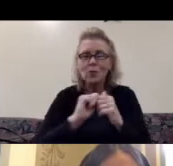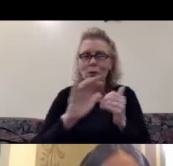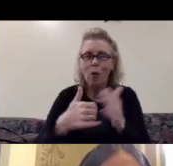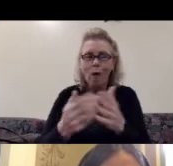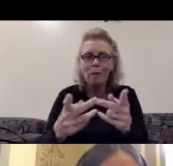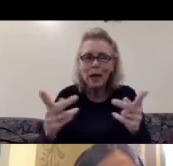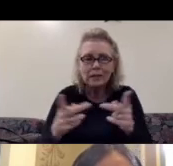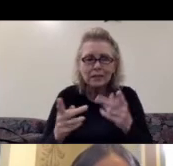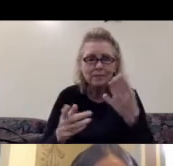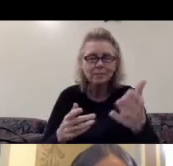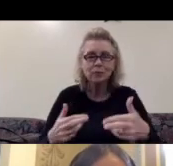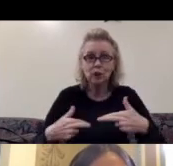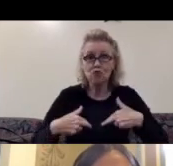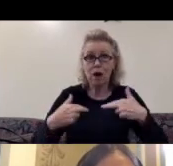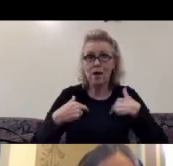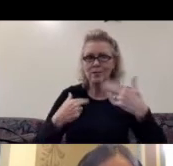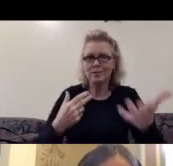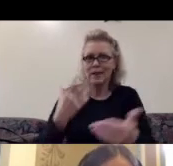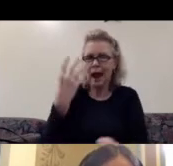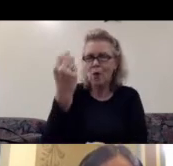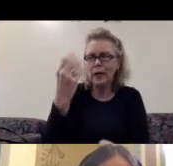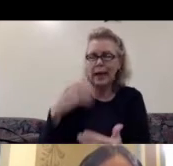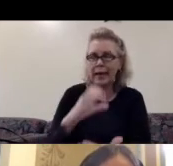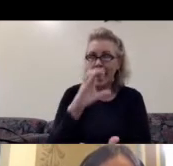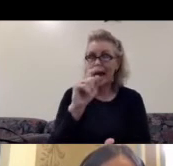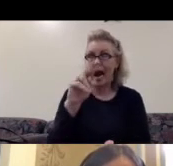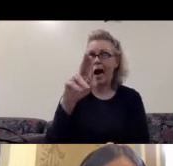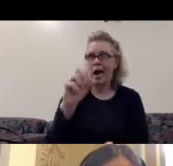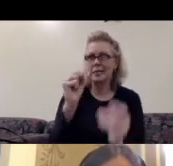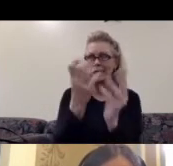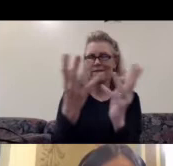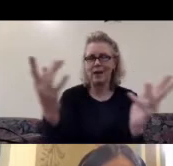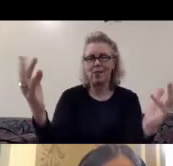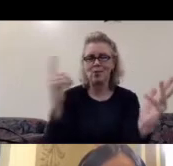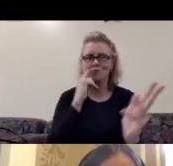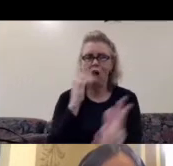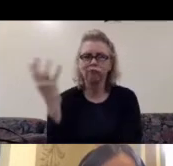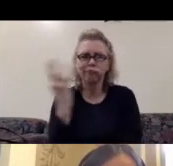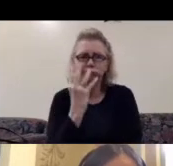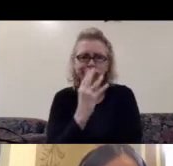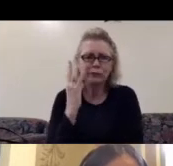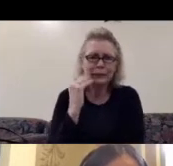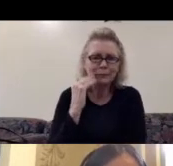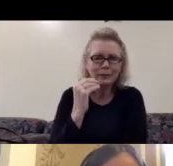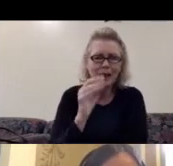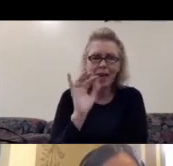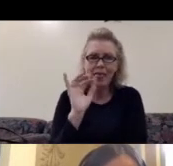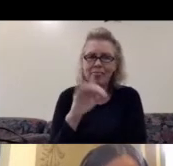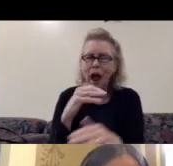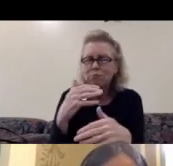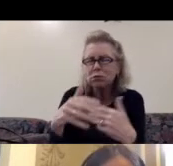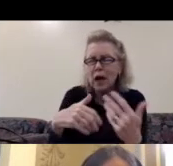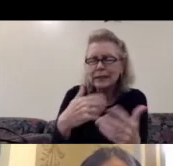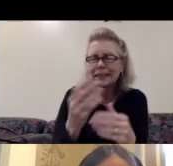A residency outdoors in a cactus field was an extraordinary experiences. A meditative process, a more